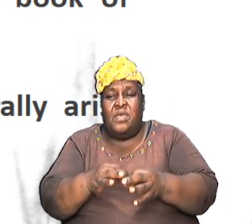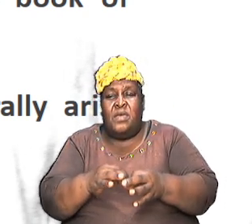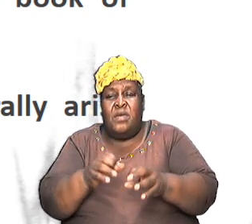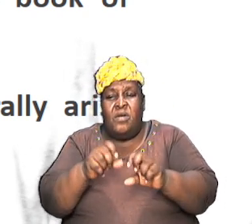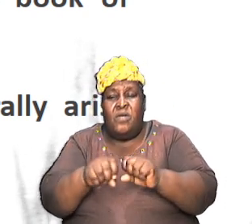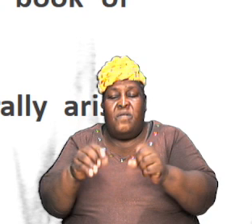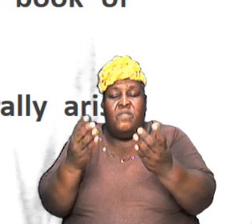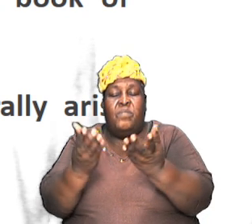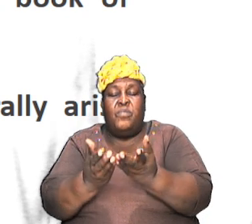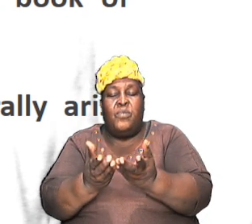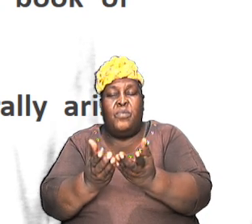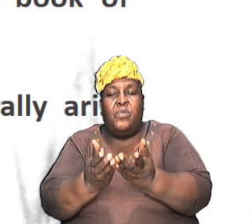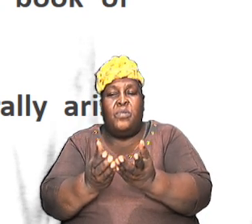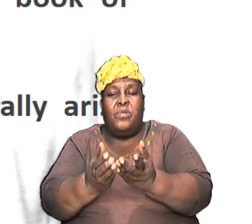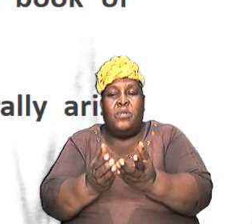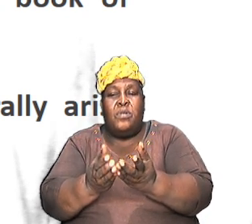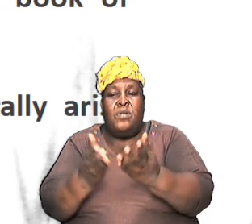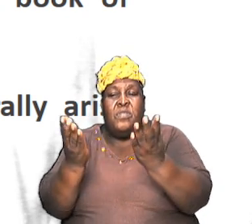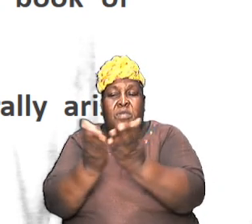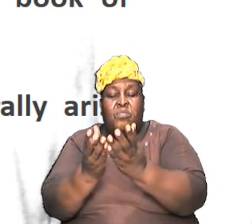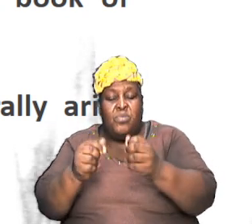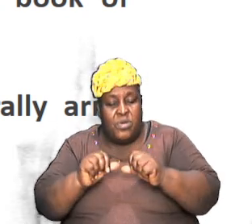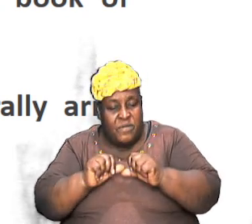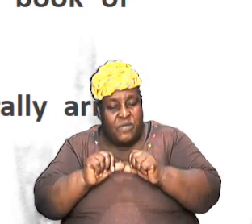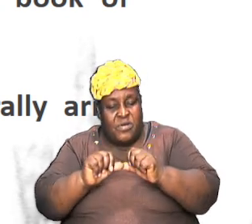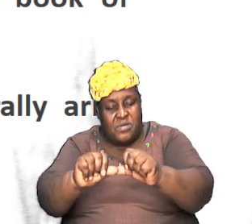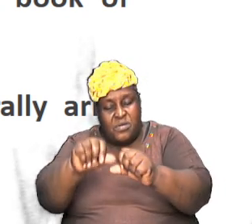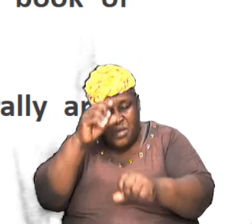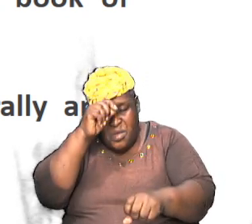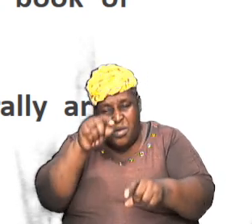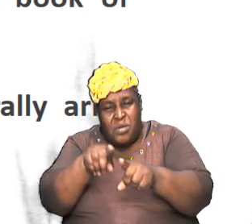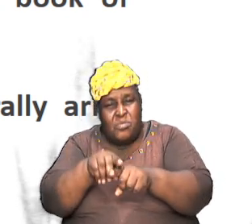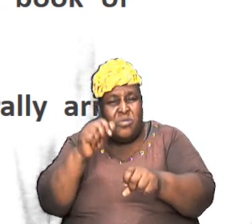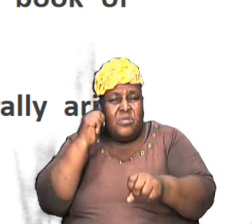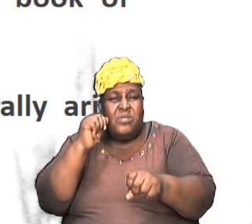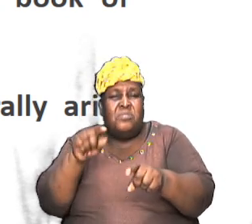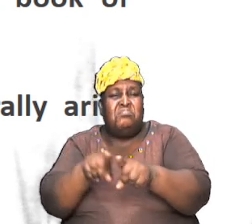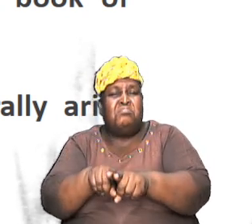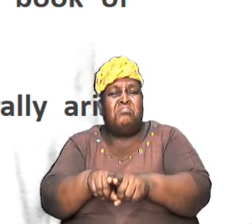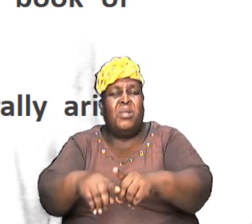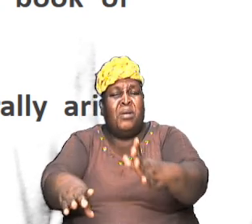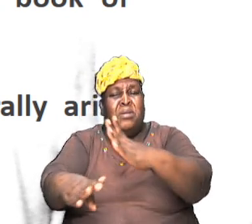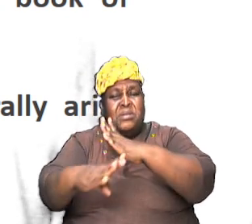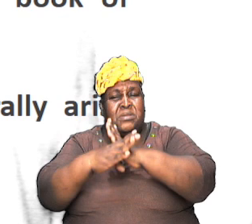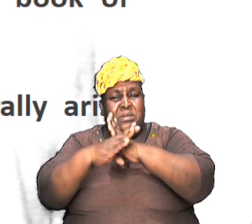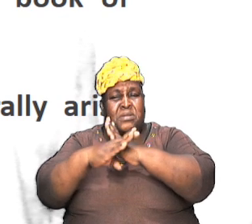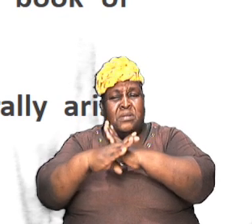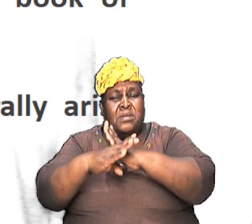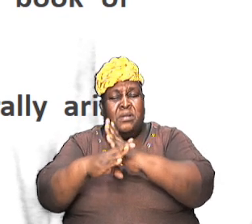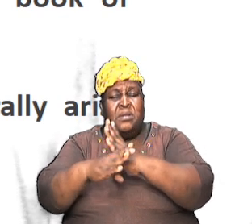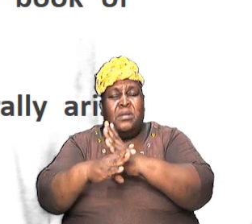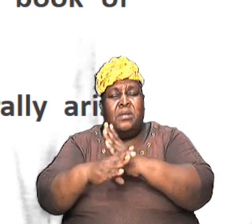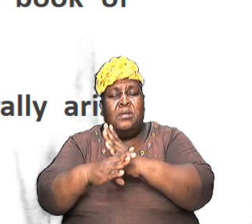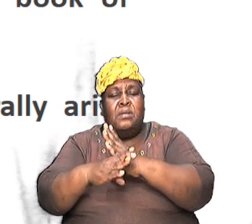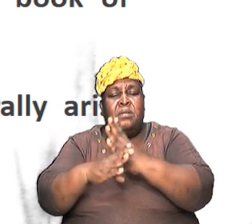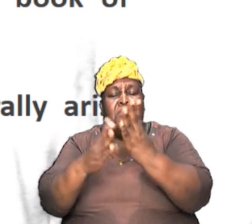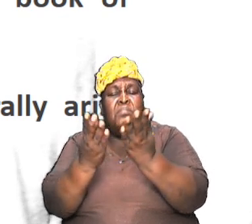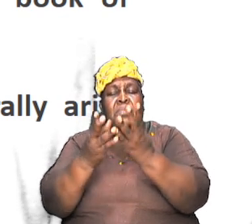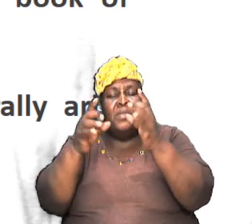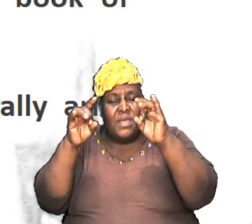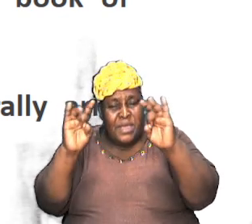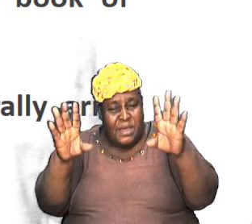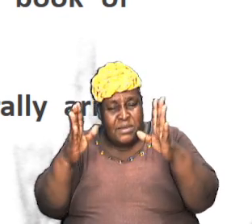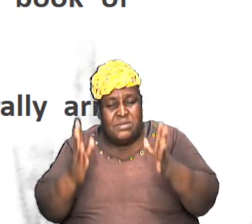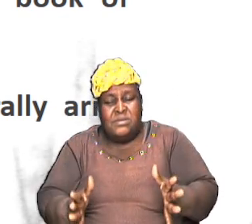of the book because the book is constantly brothers and sisters under attack the book from every angle the 80s